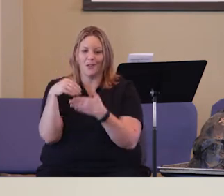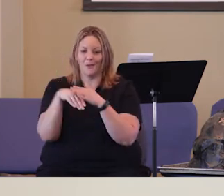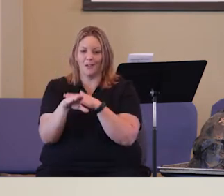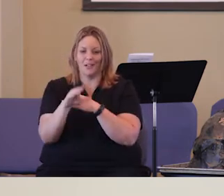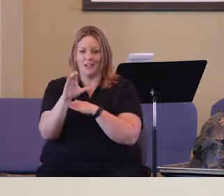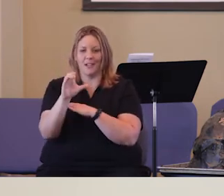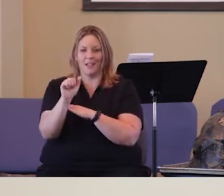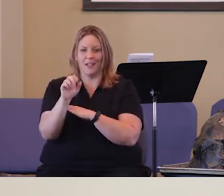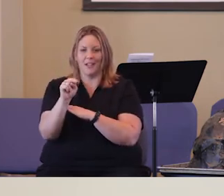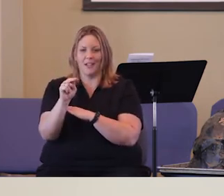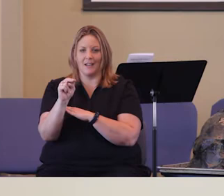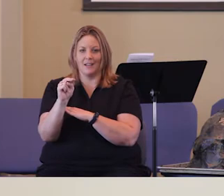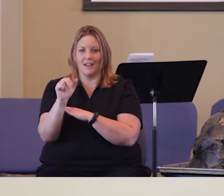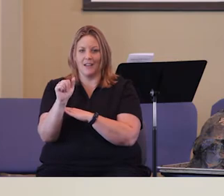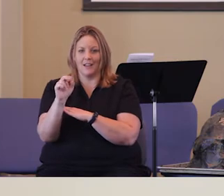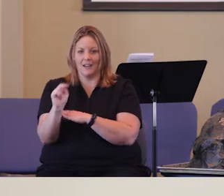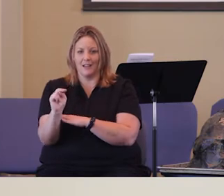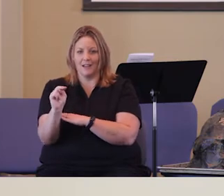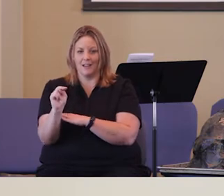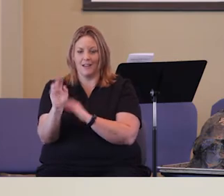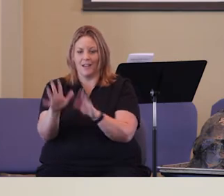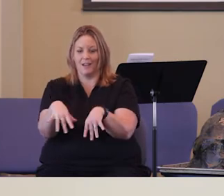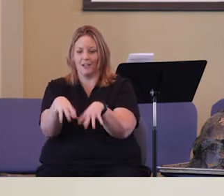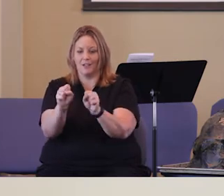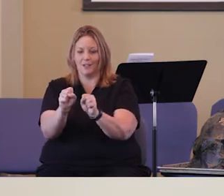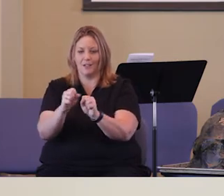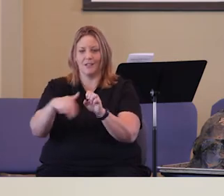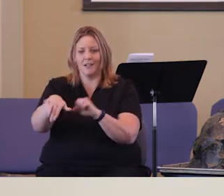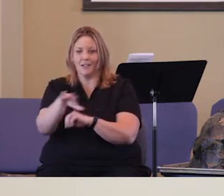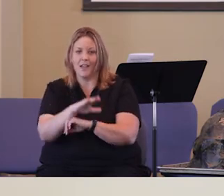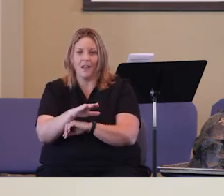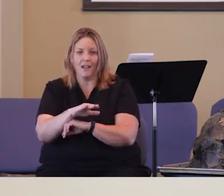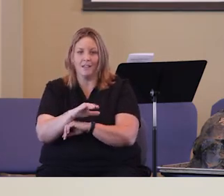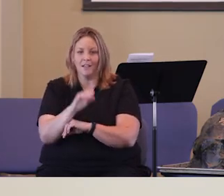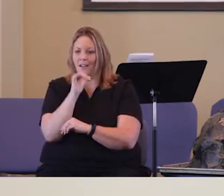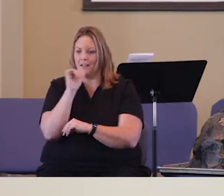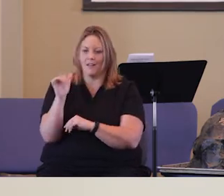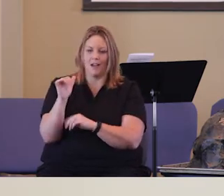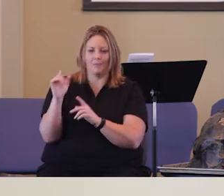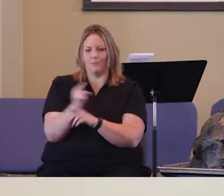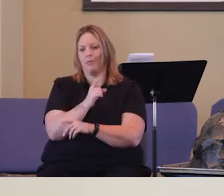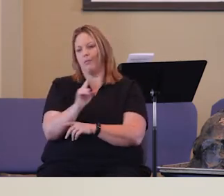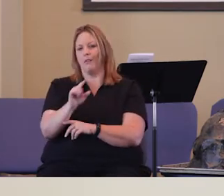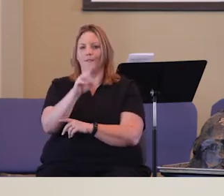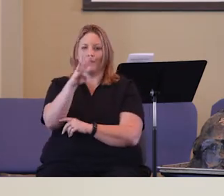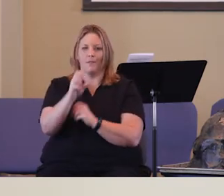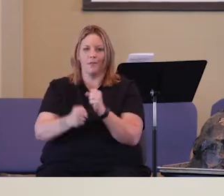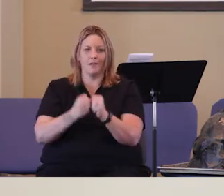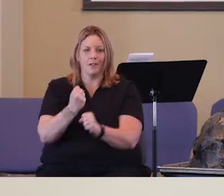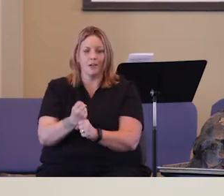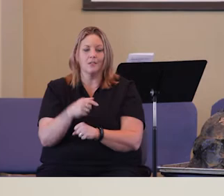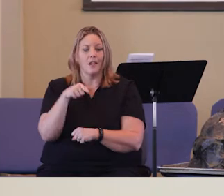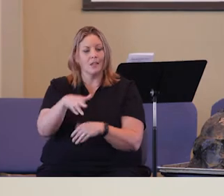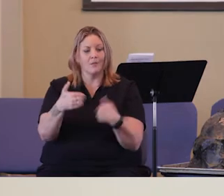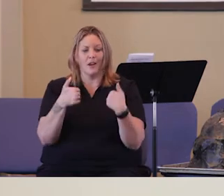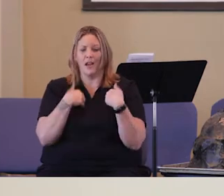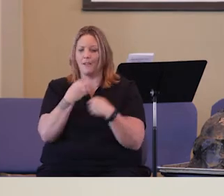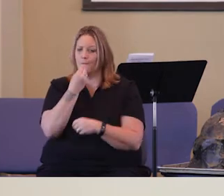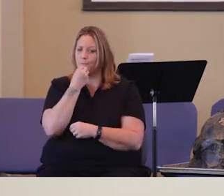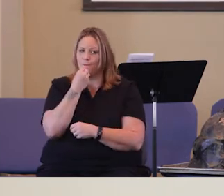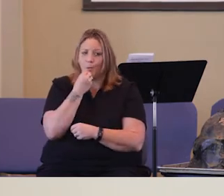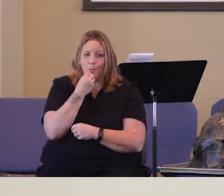then when they went into Canaan and took the land when they were supposed to take it, in a land with milk and honey and not be wandering in the wilderness,